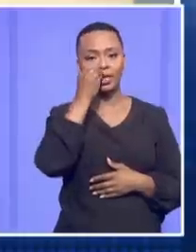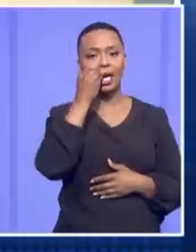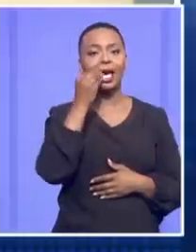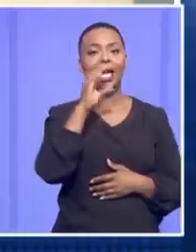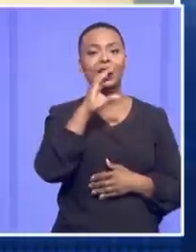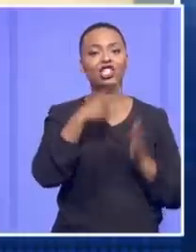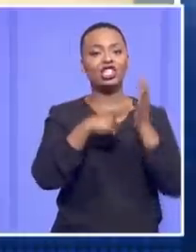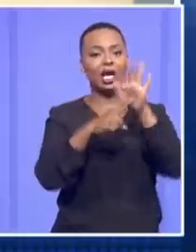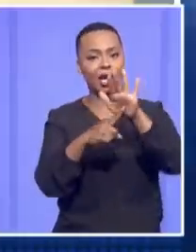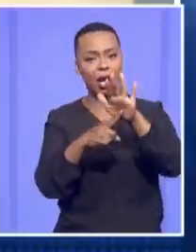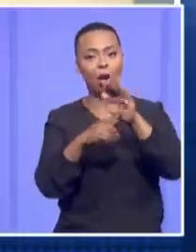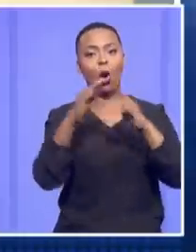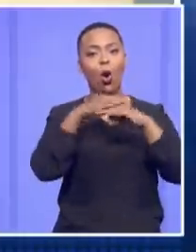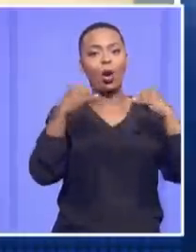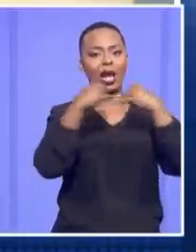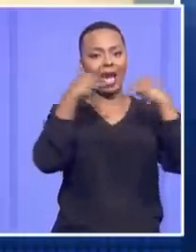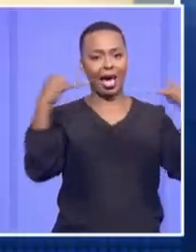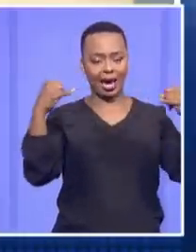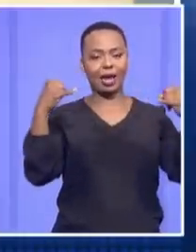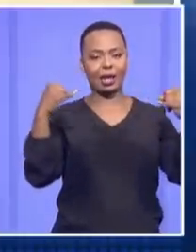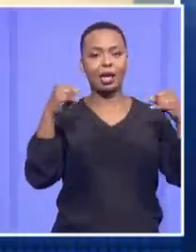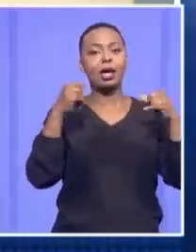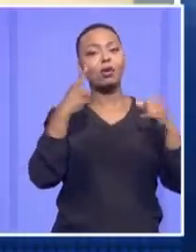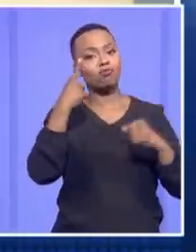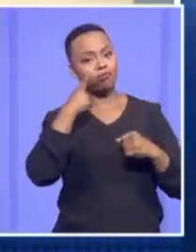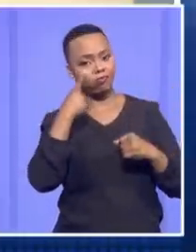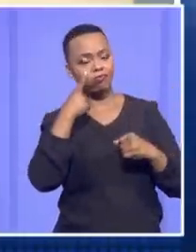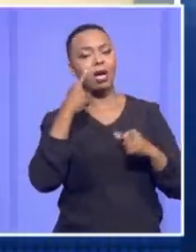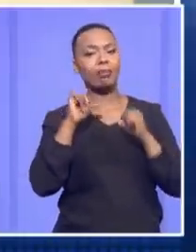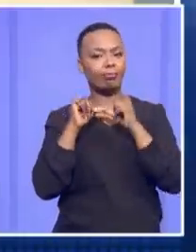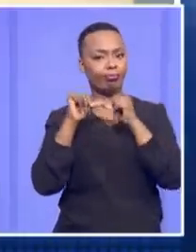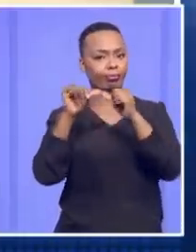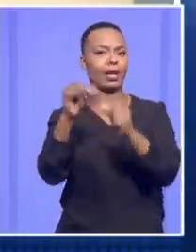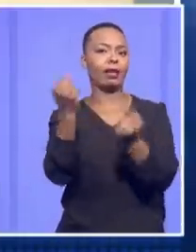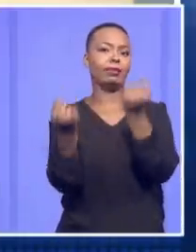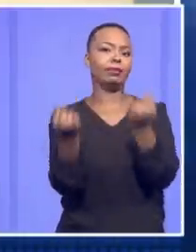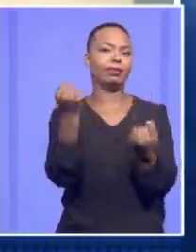online platforms, and you will find this being live streamed there.